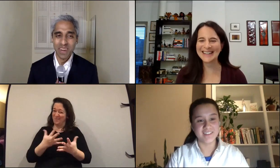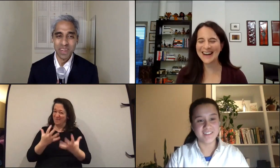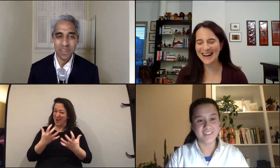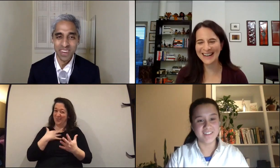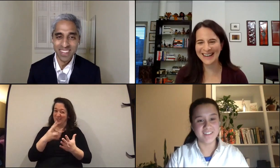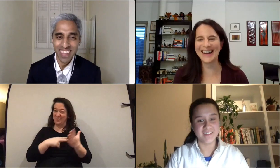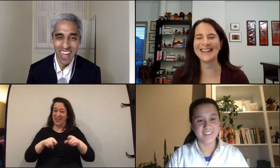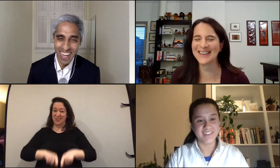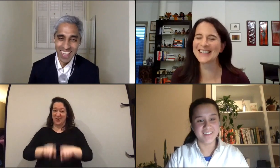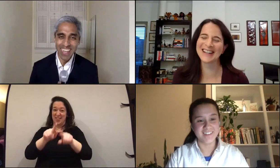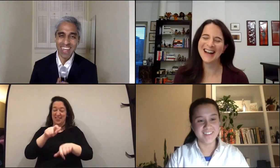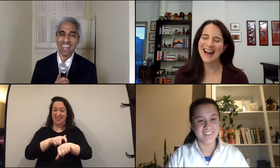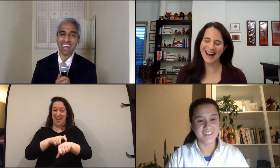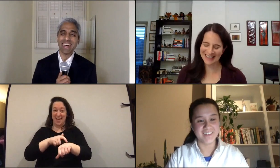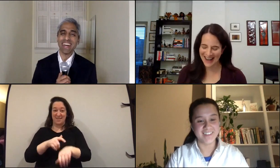sarah you're good first